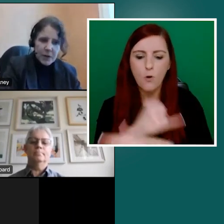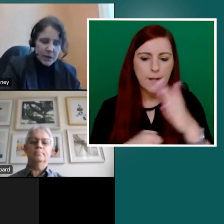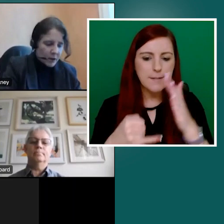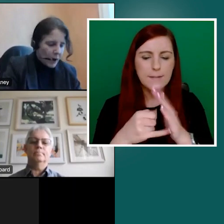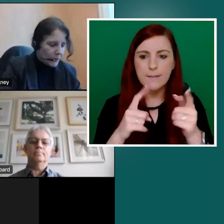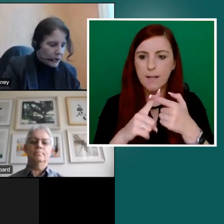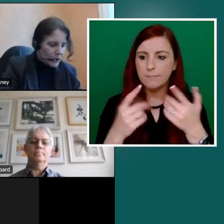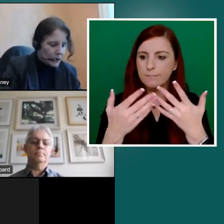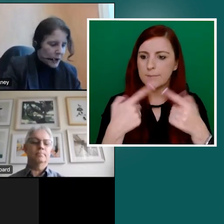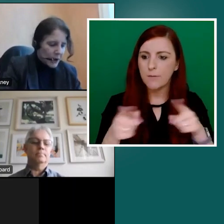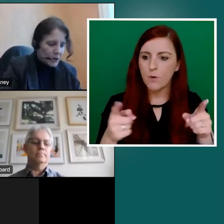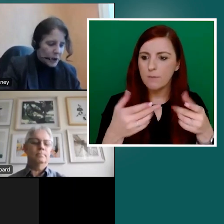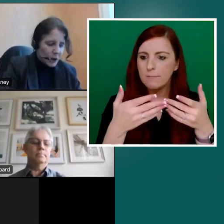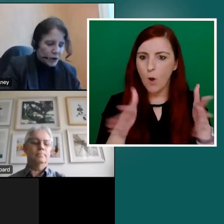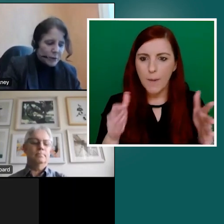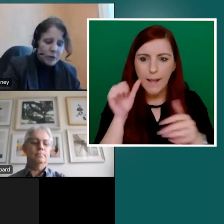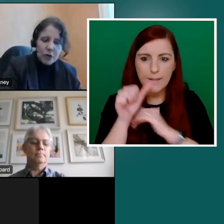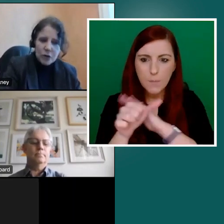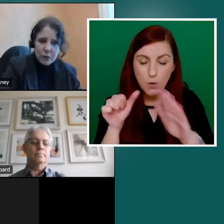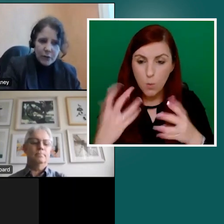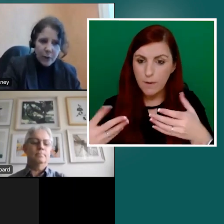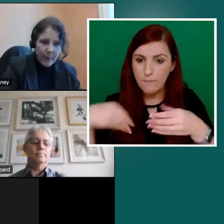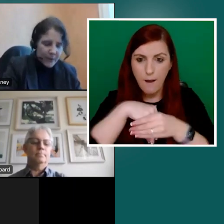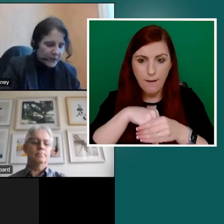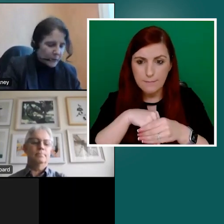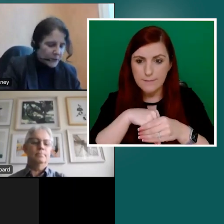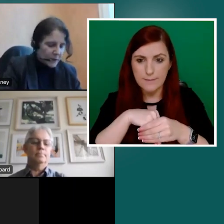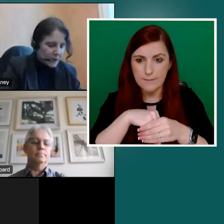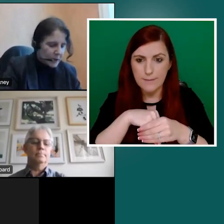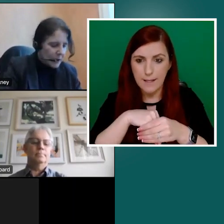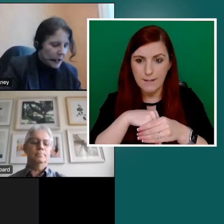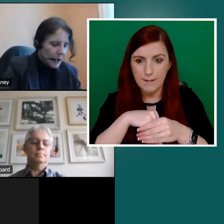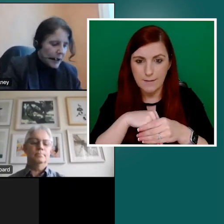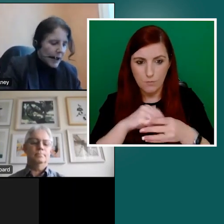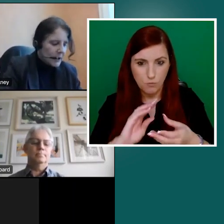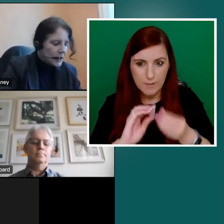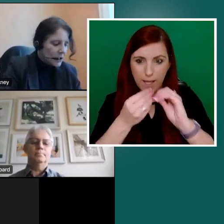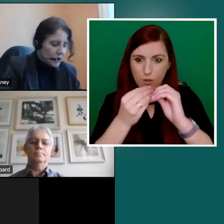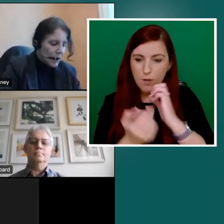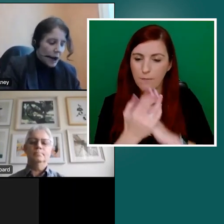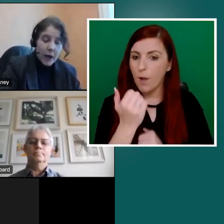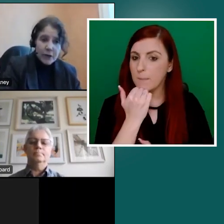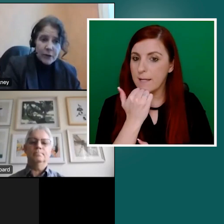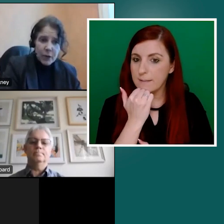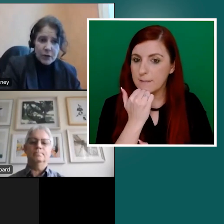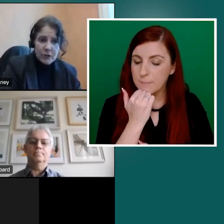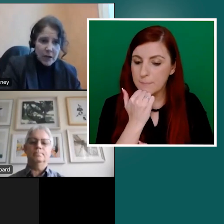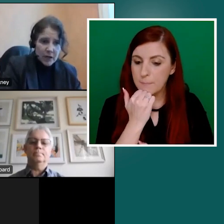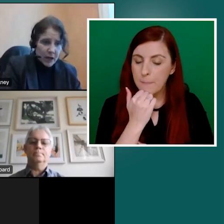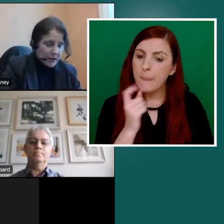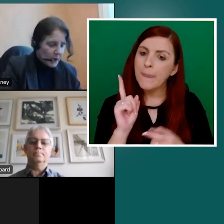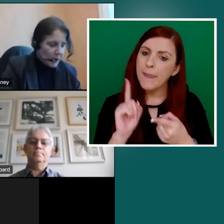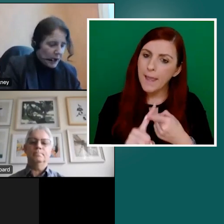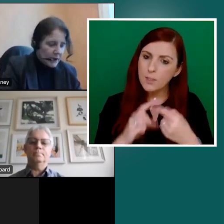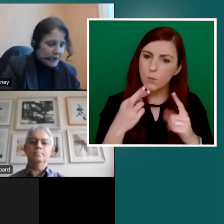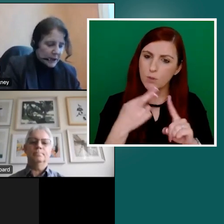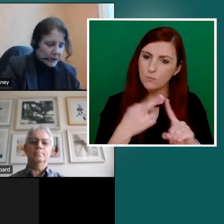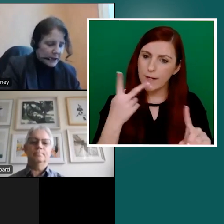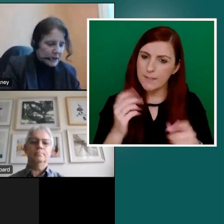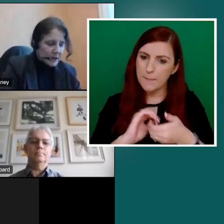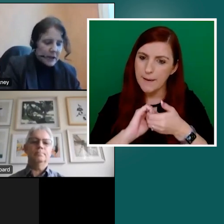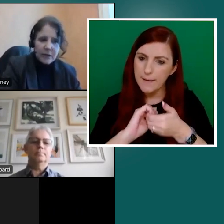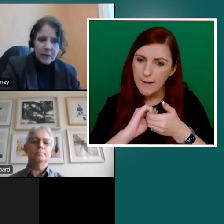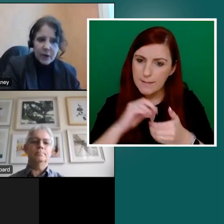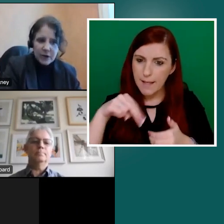experts that offered their time and contribution to inform this update. In addition, I also want to recognise my colleagues